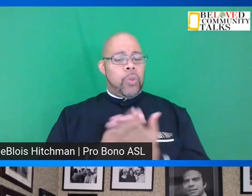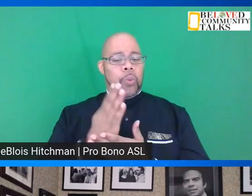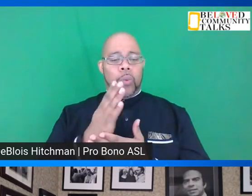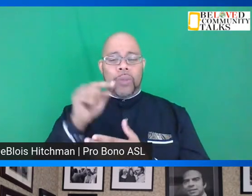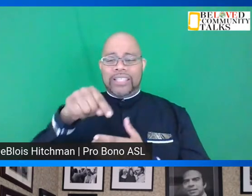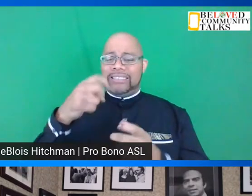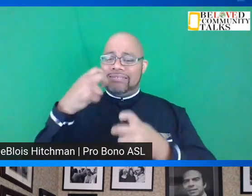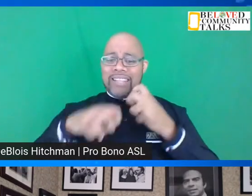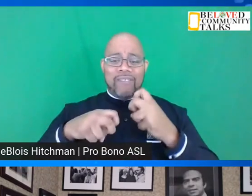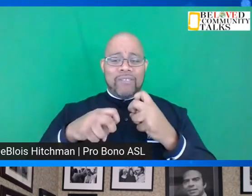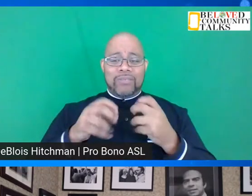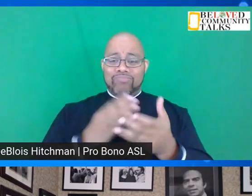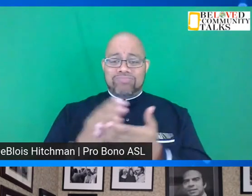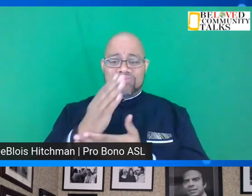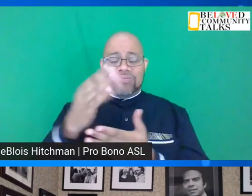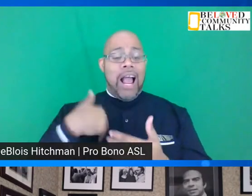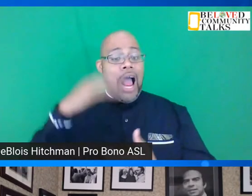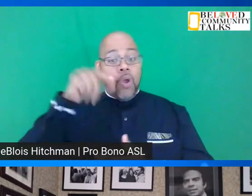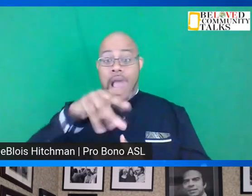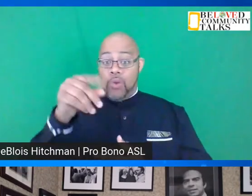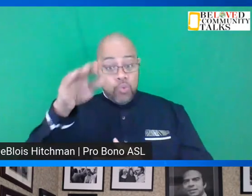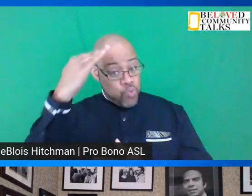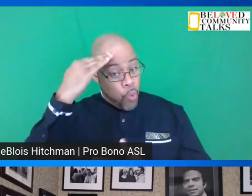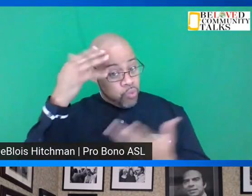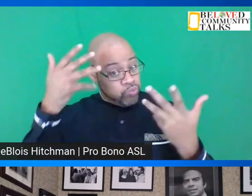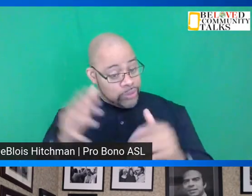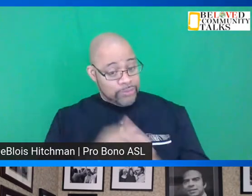difficult waters I know and you know